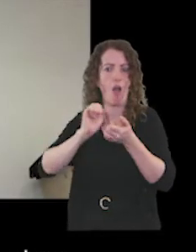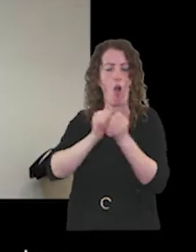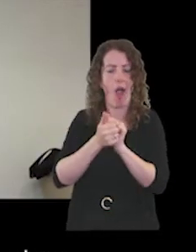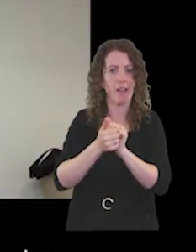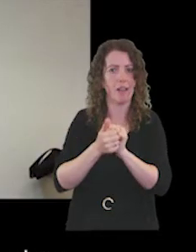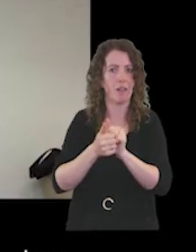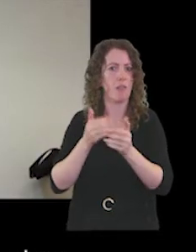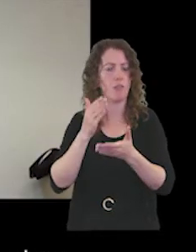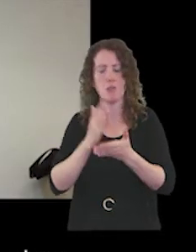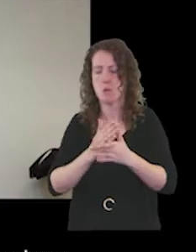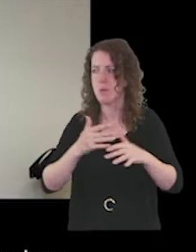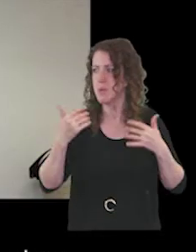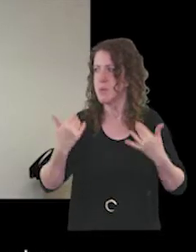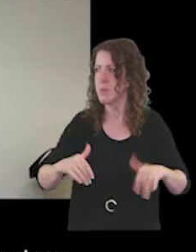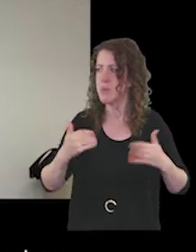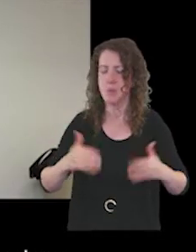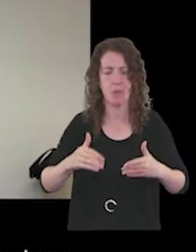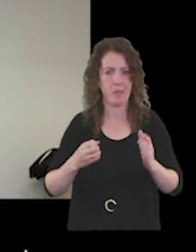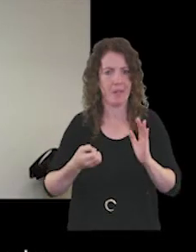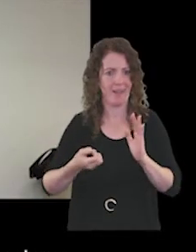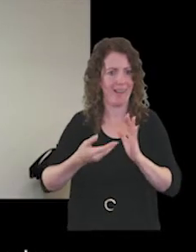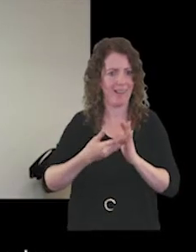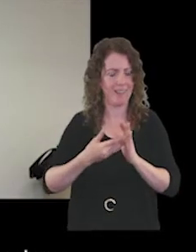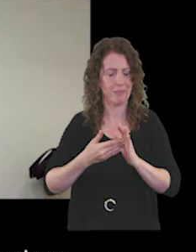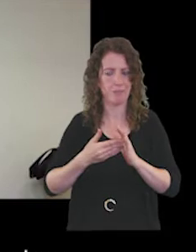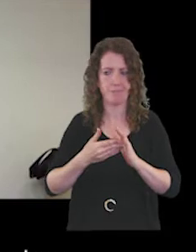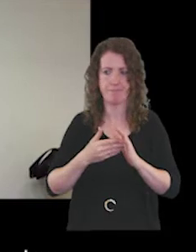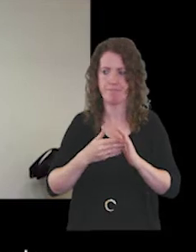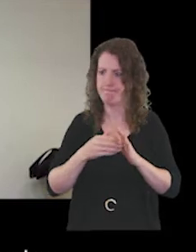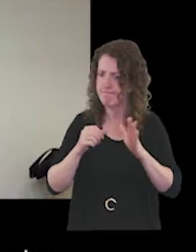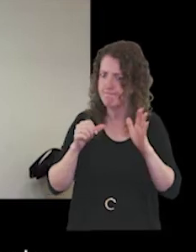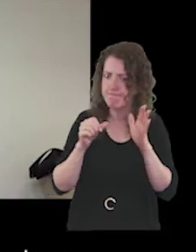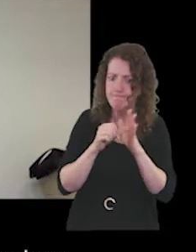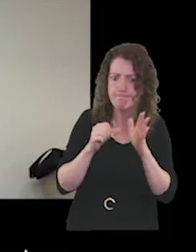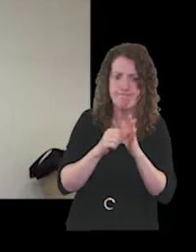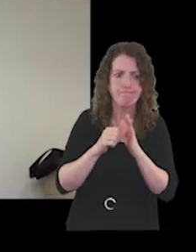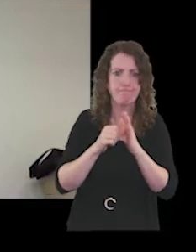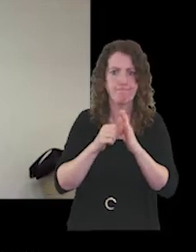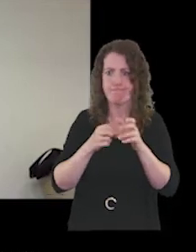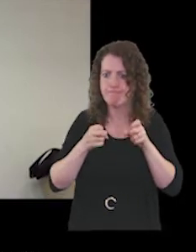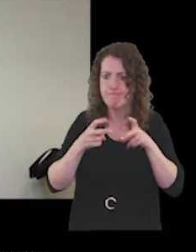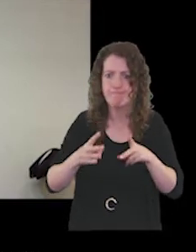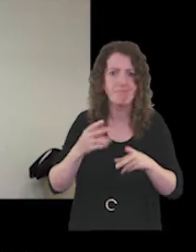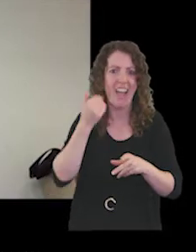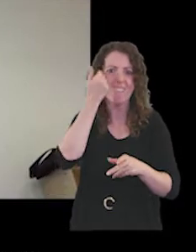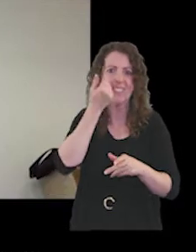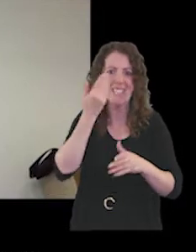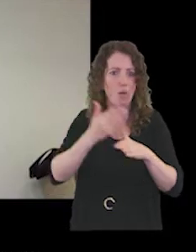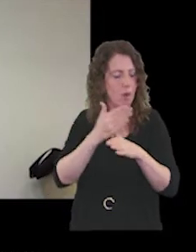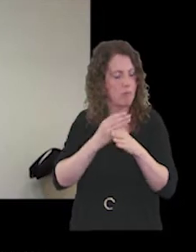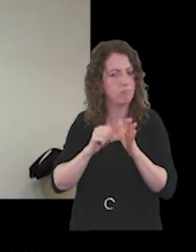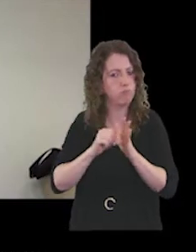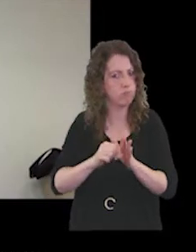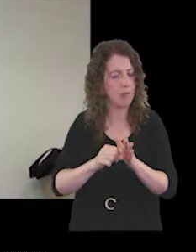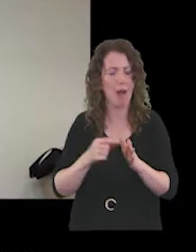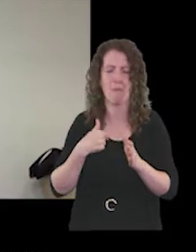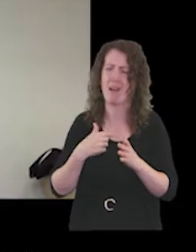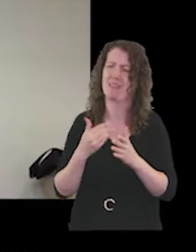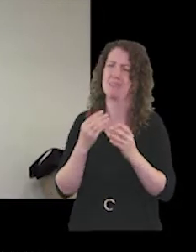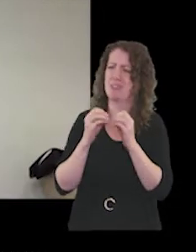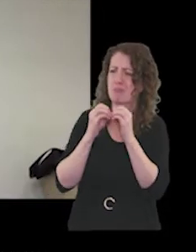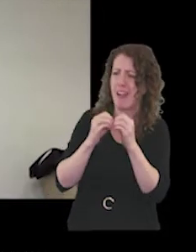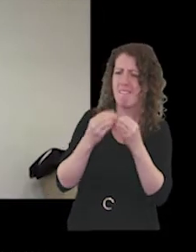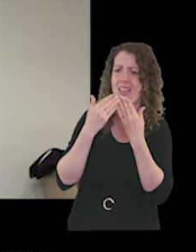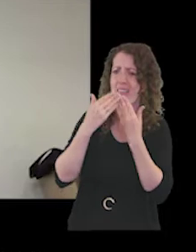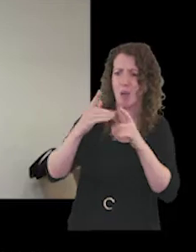really does add an intense layer to day to day working and I'm really grateful for you for